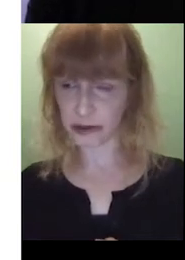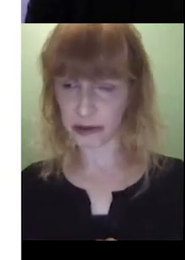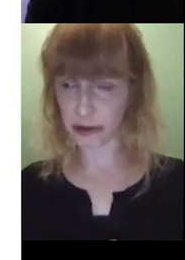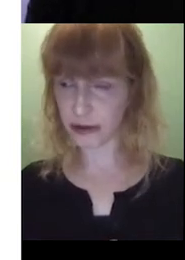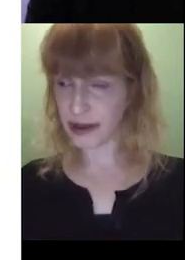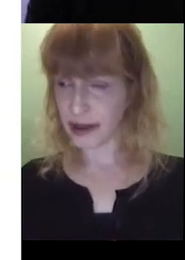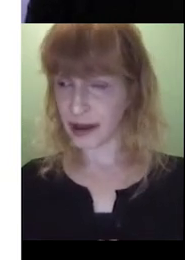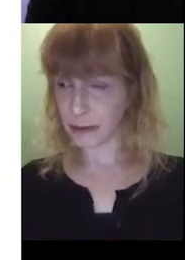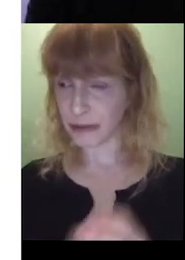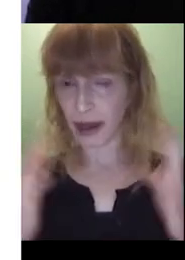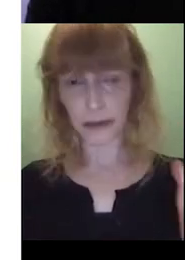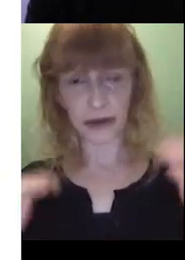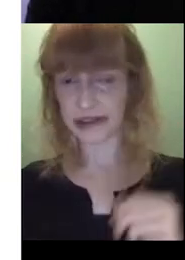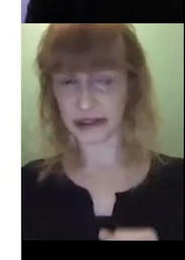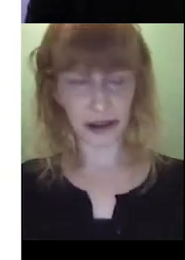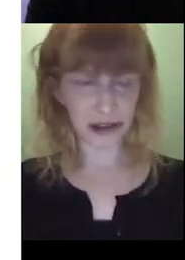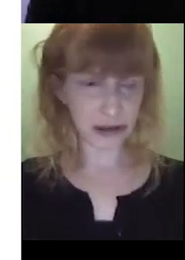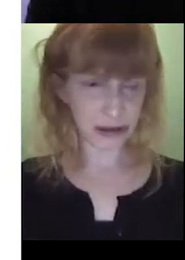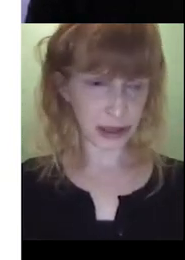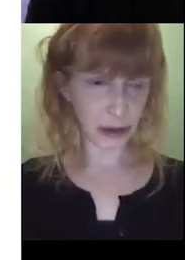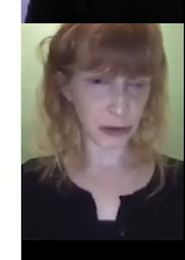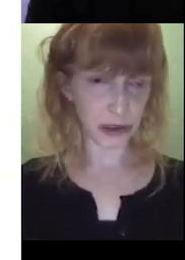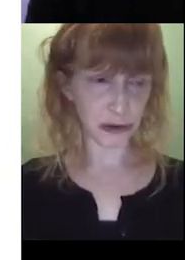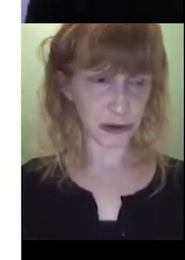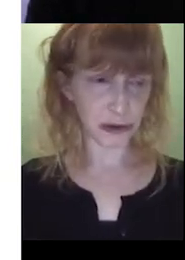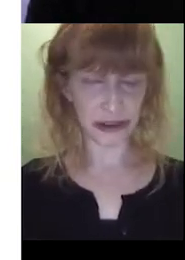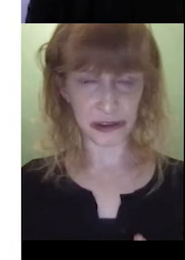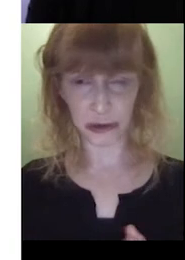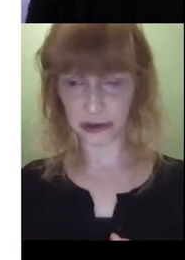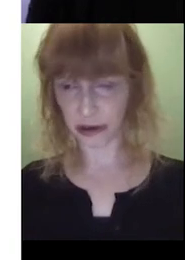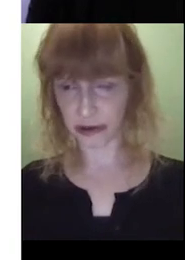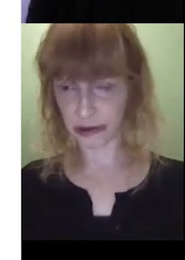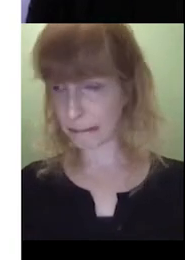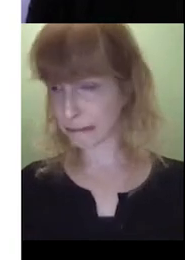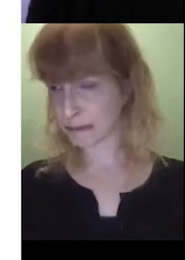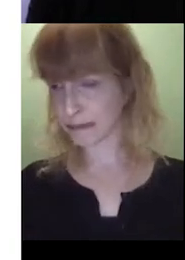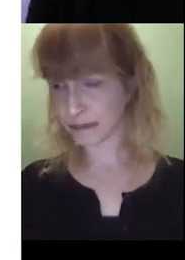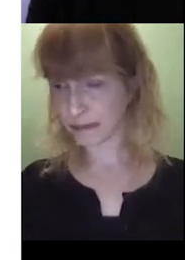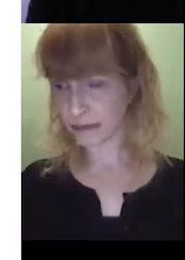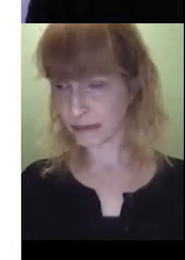that we're going to do. How might we start? How would we introduce this to a child?